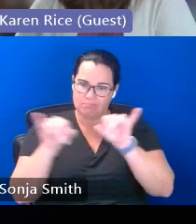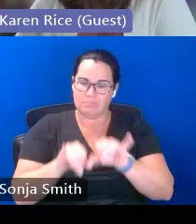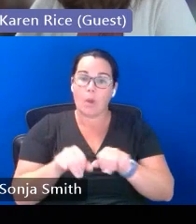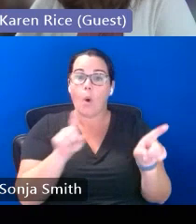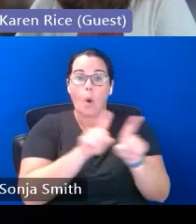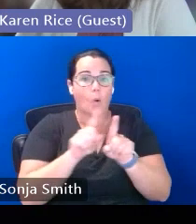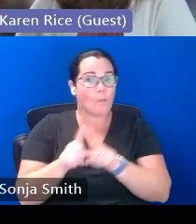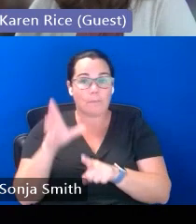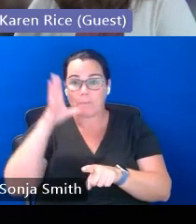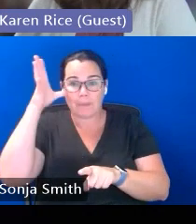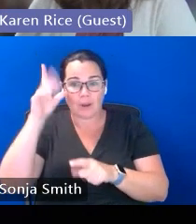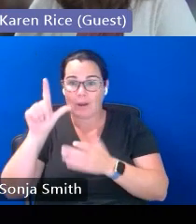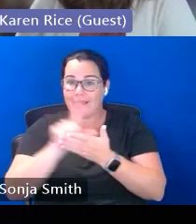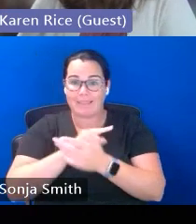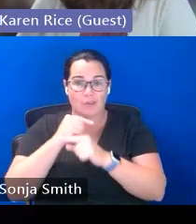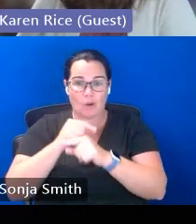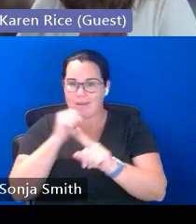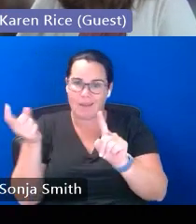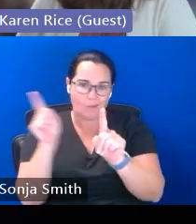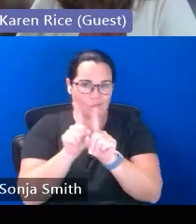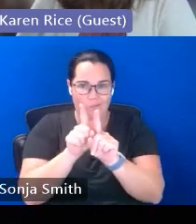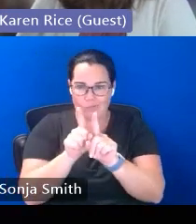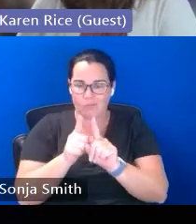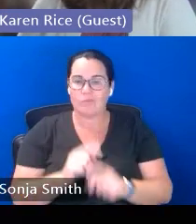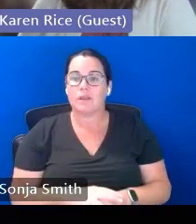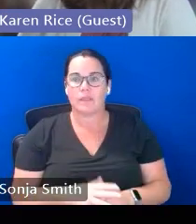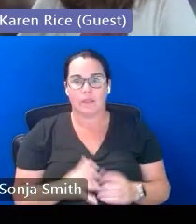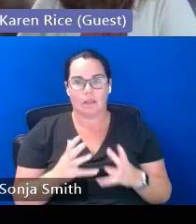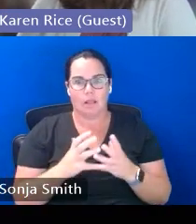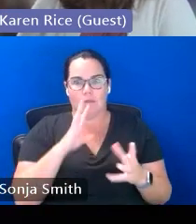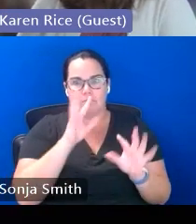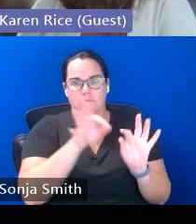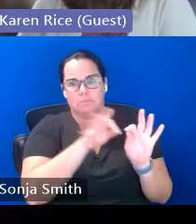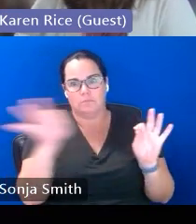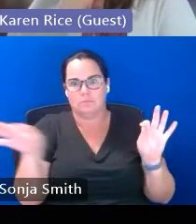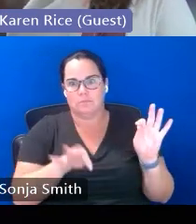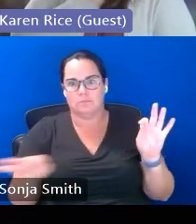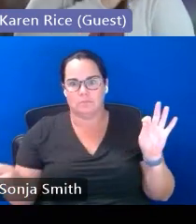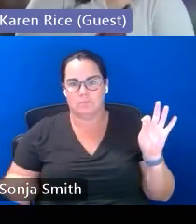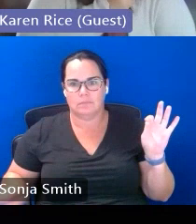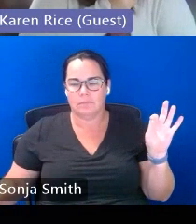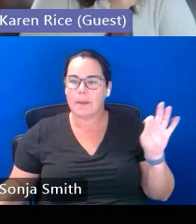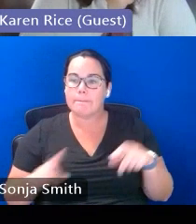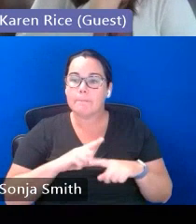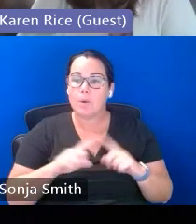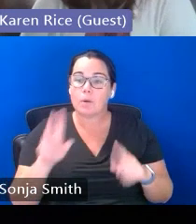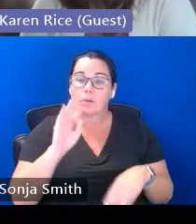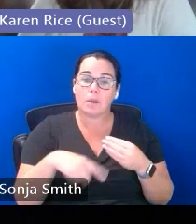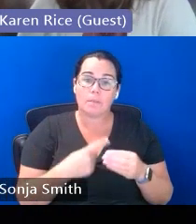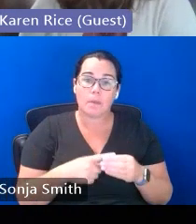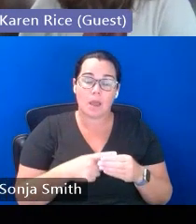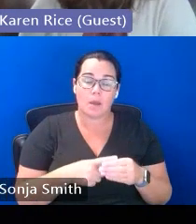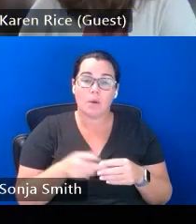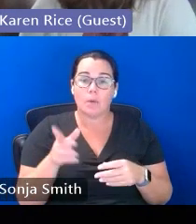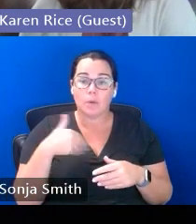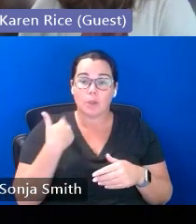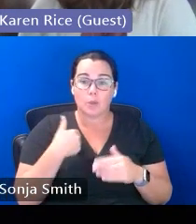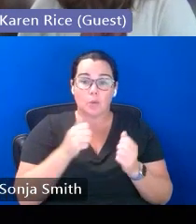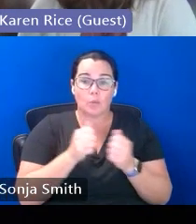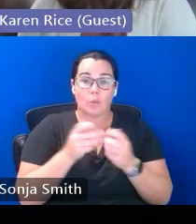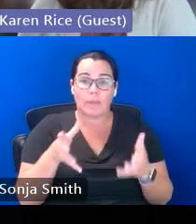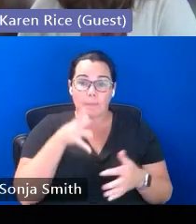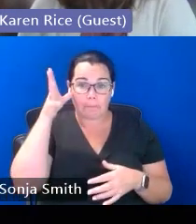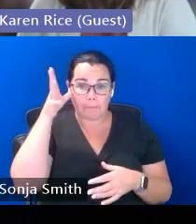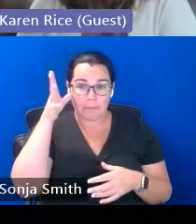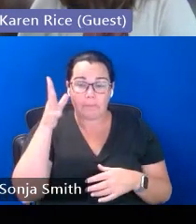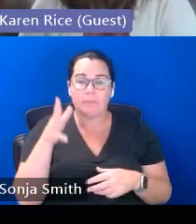of a parent or legal guardian so that's a big mouthful but when we talk about unaccompanied youth excuse me we